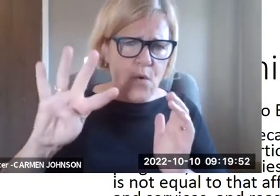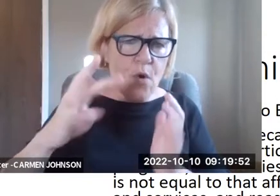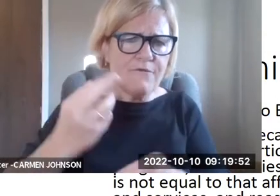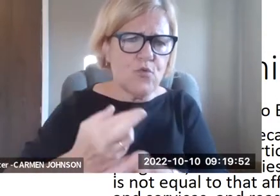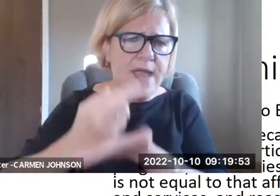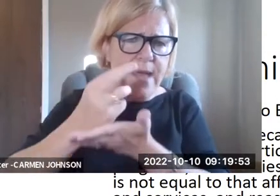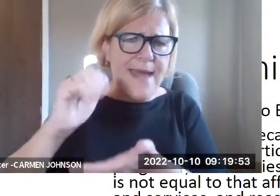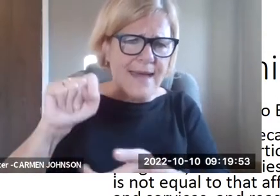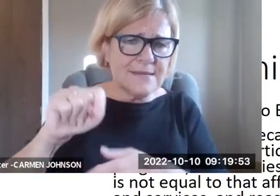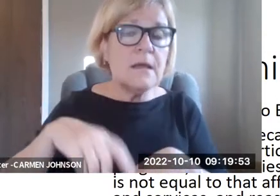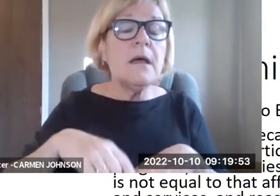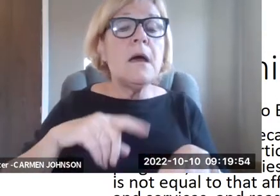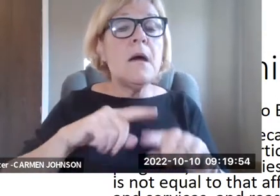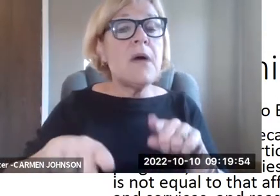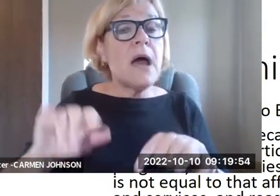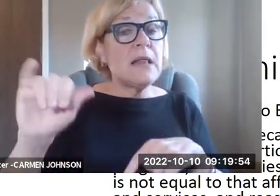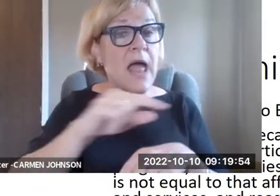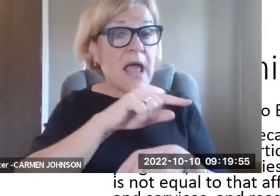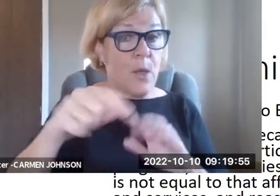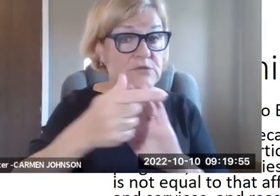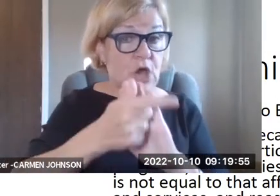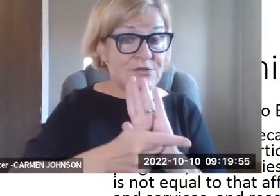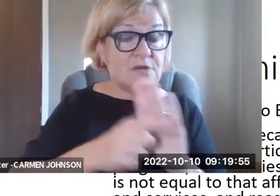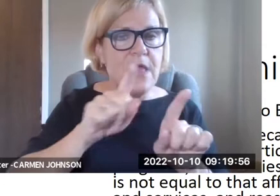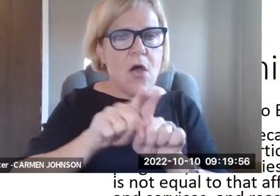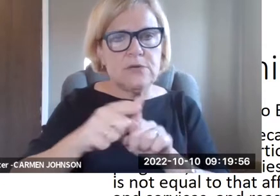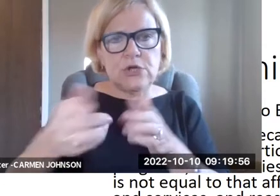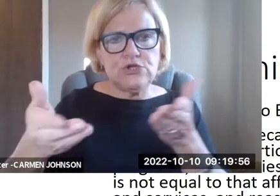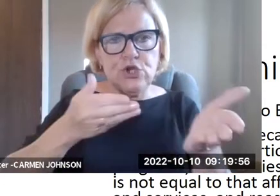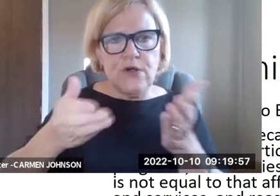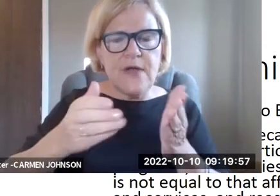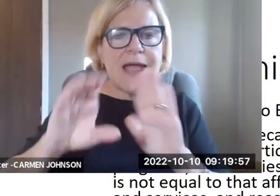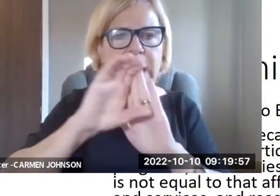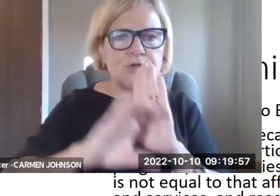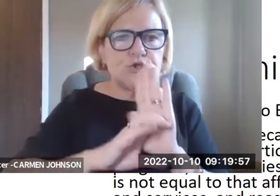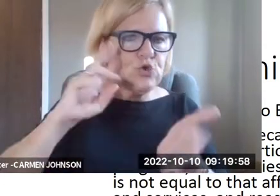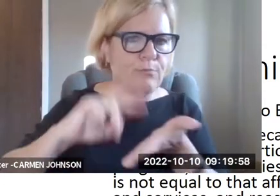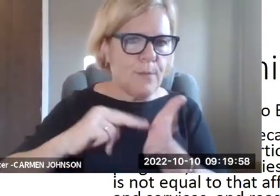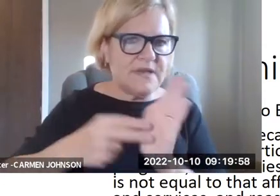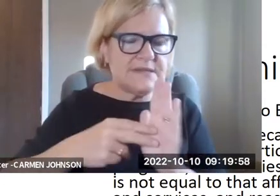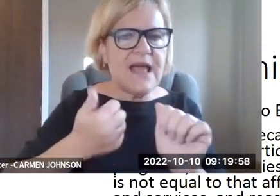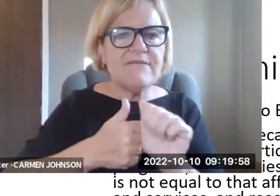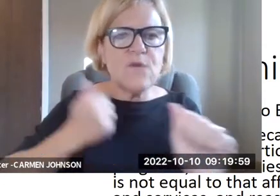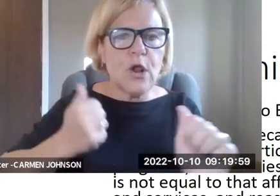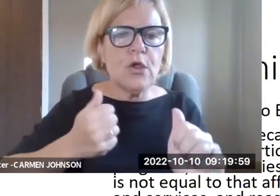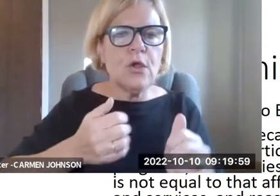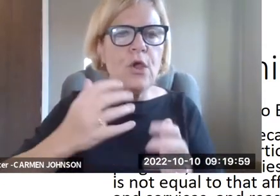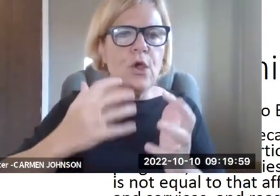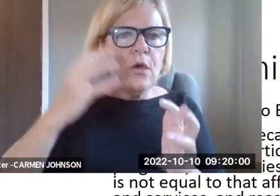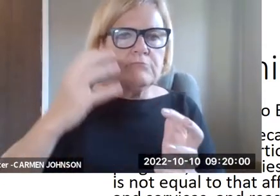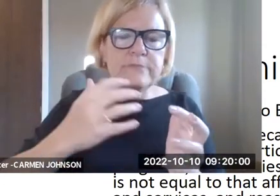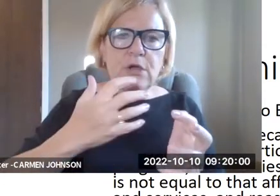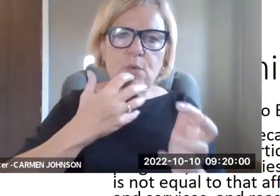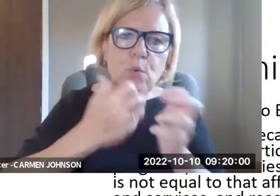founded primarily on the Americans with Disabilities Act and Section 504 of the Rehabilitation Act. But like those